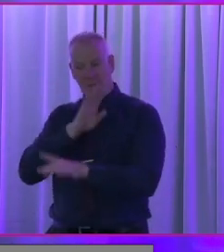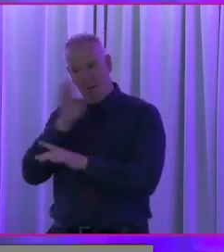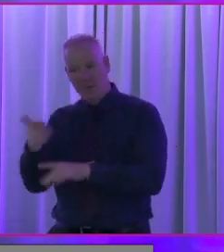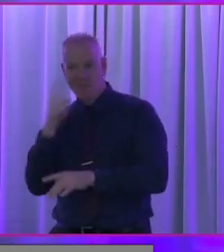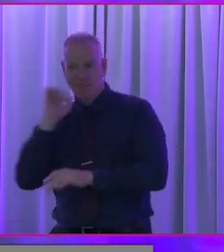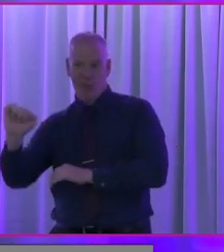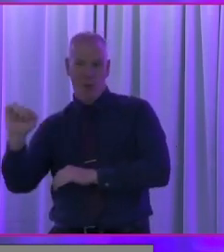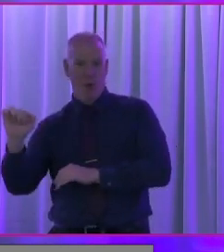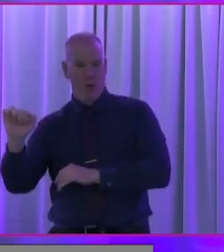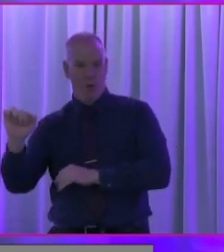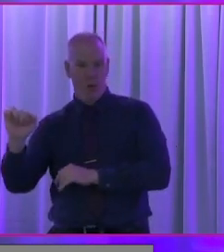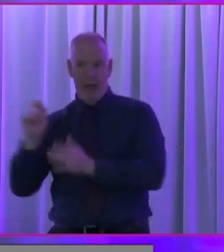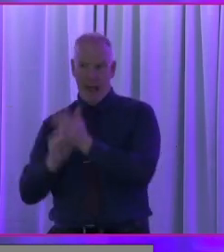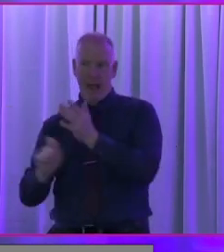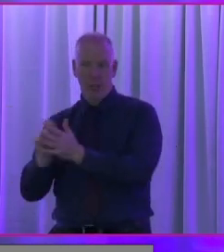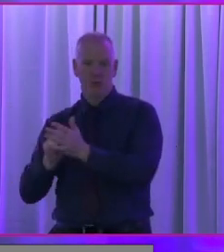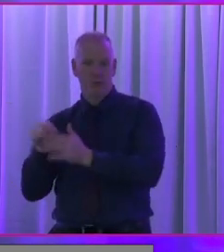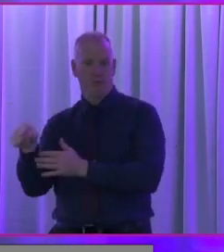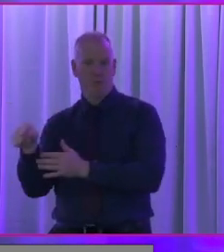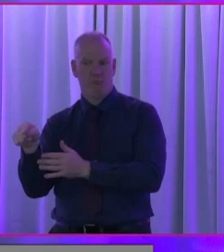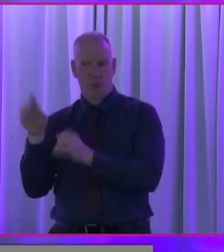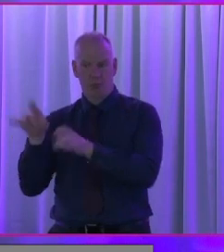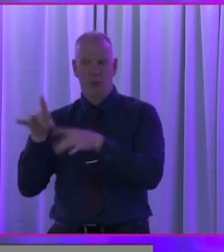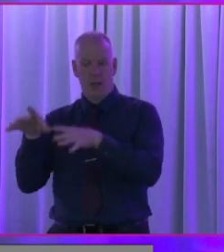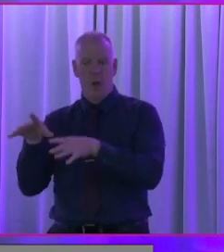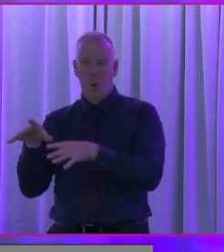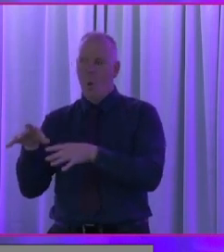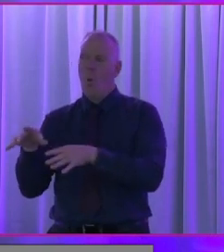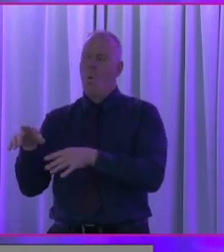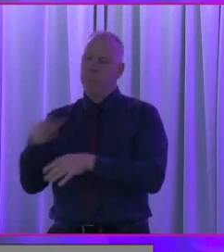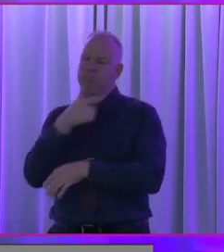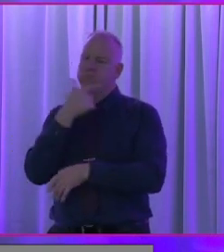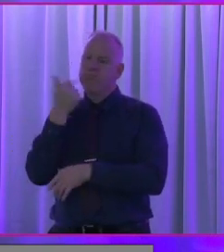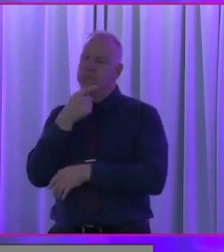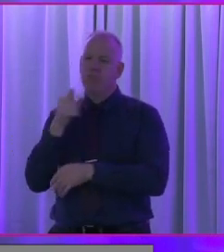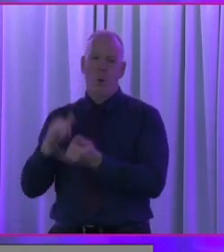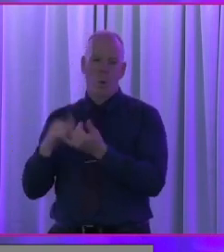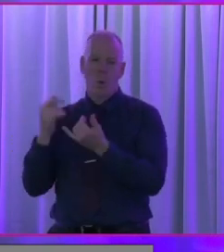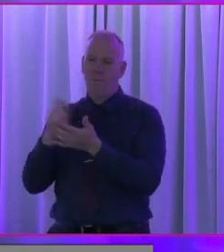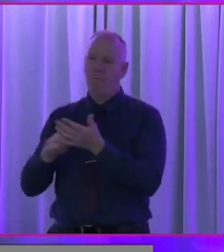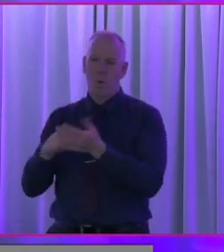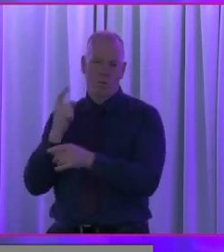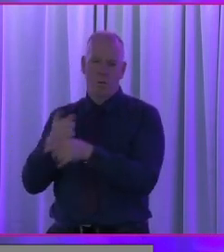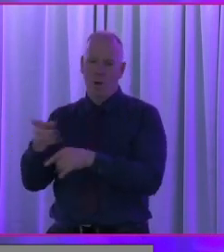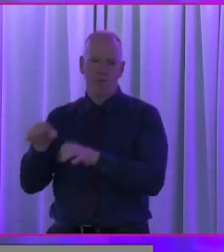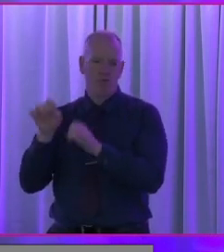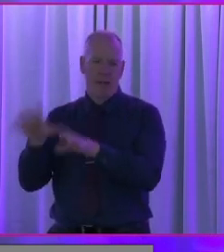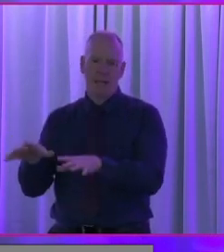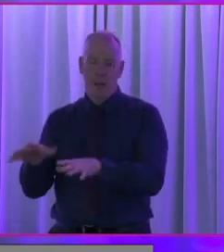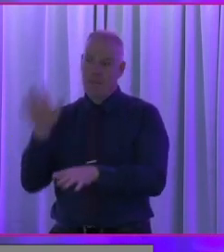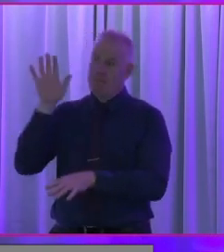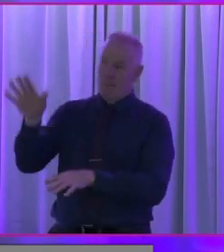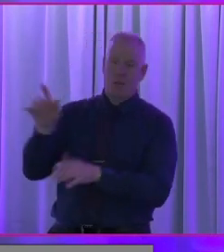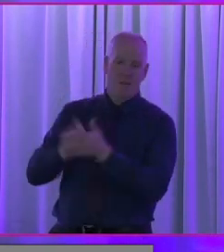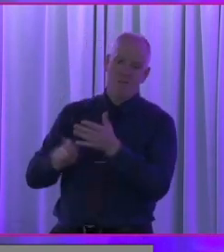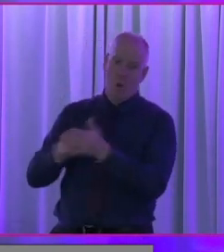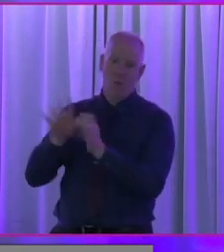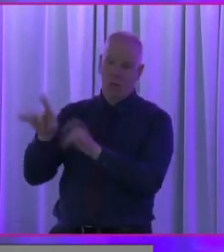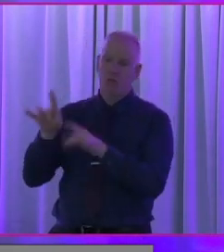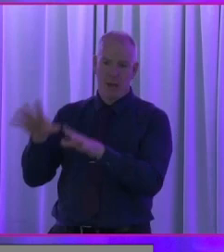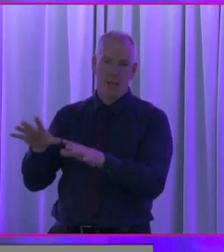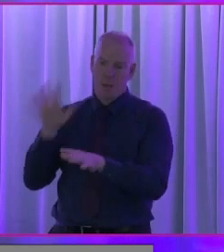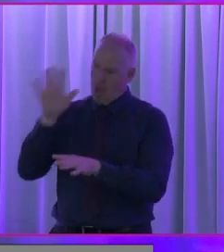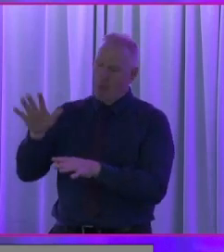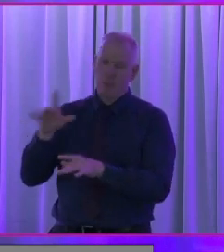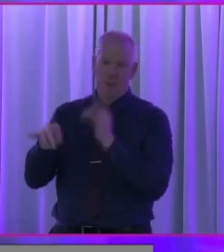they, um, they do elections in that country. They make it easy for people to vote in Australia. Australia is, it's compulsory voting, so it's